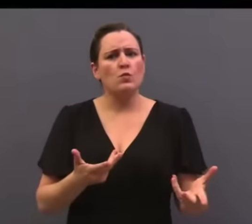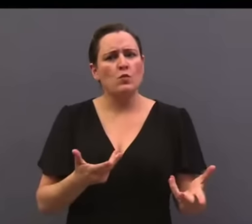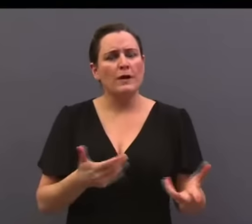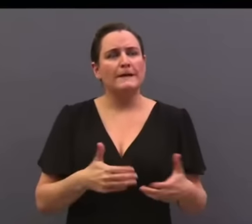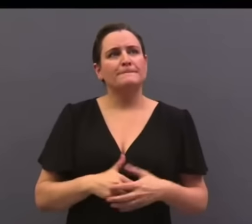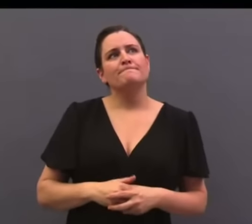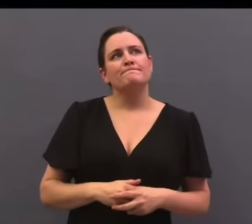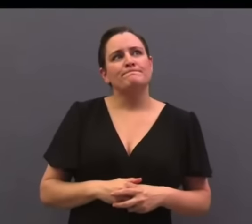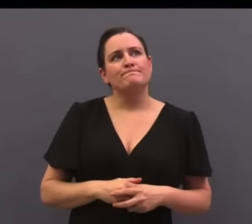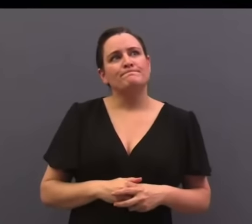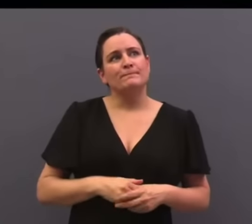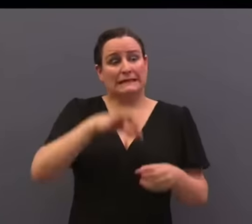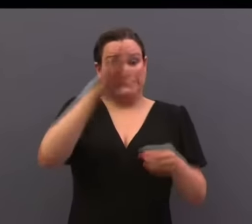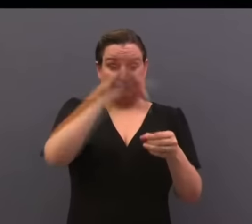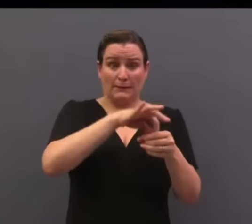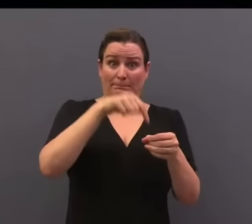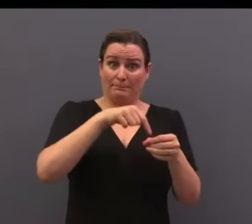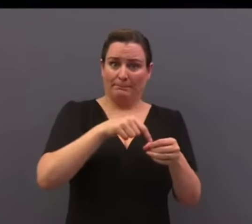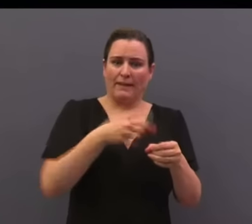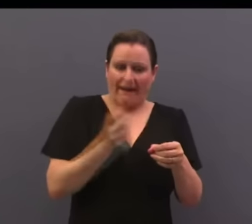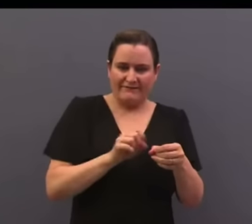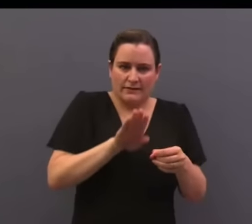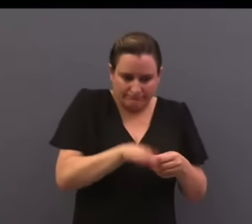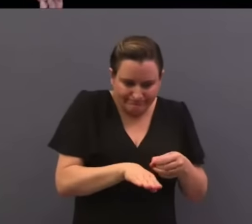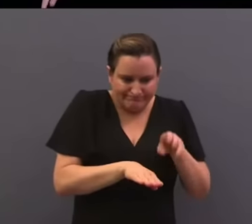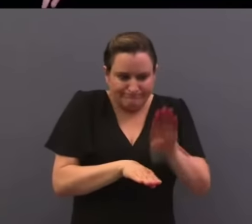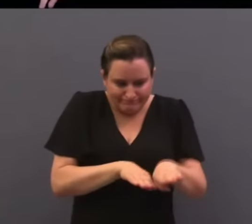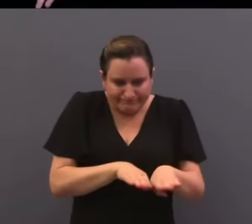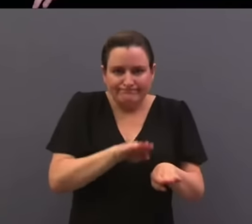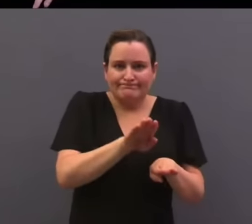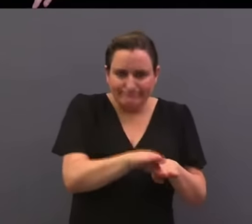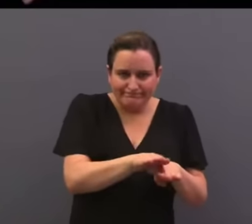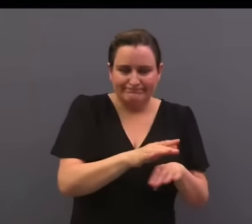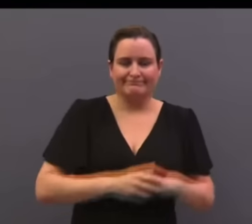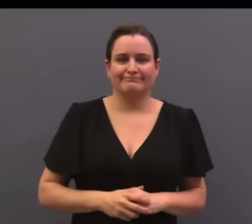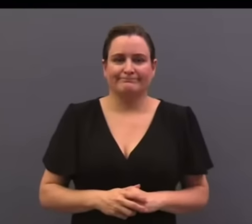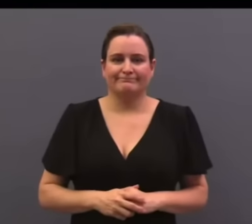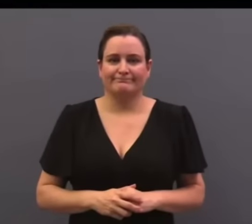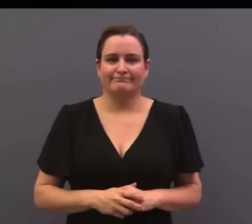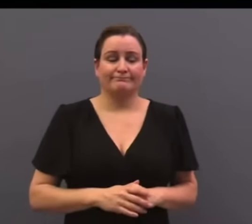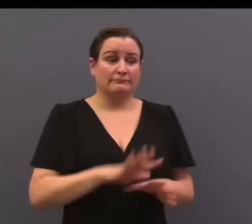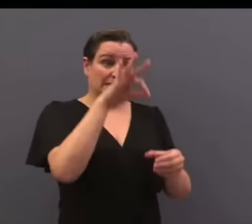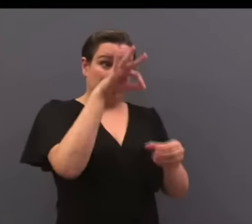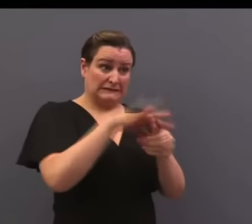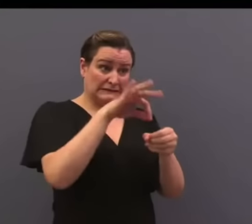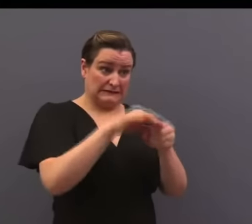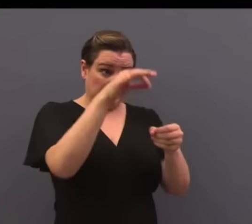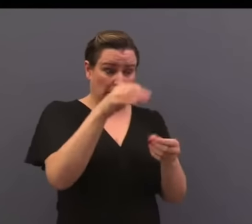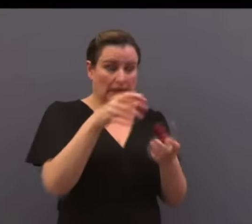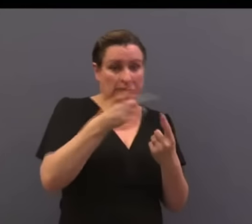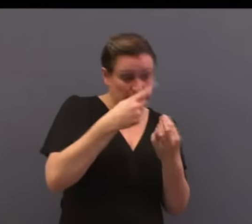formula used to convert votes in an election into seats in parliament.